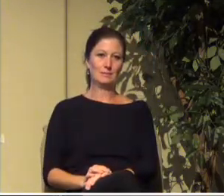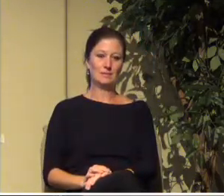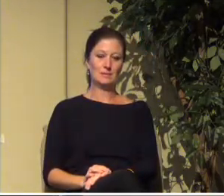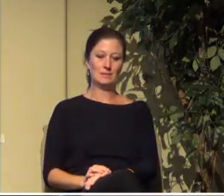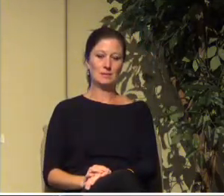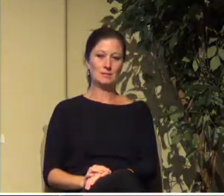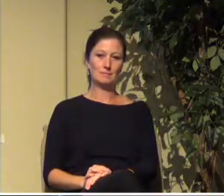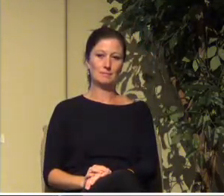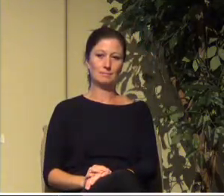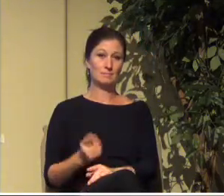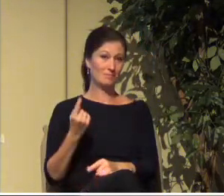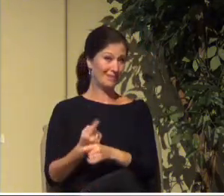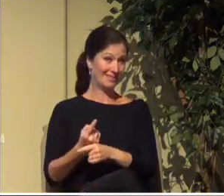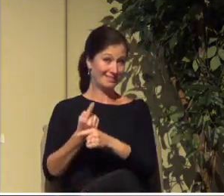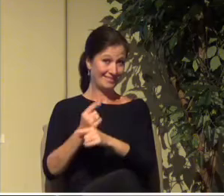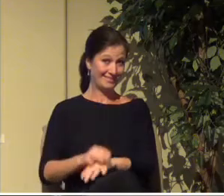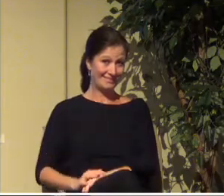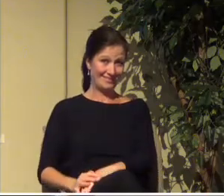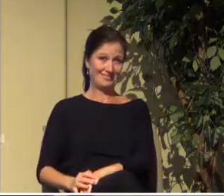right